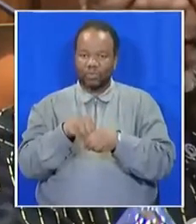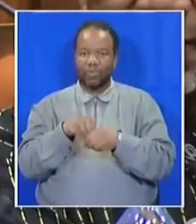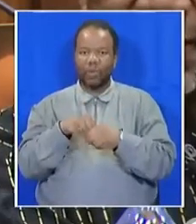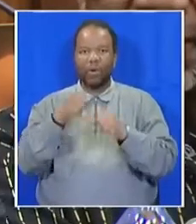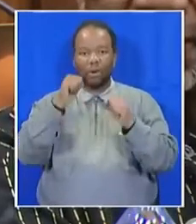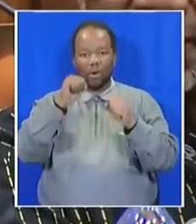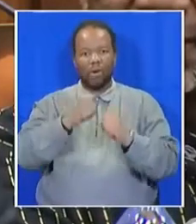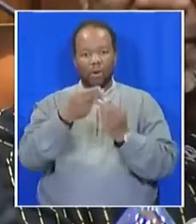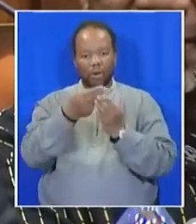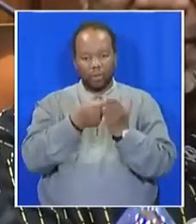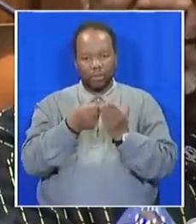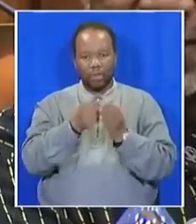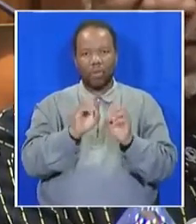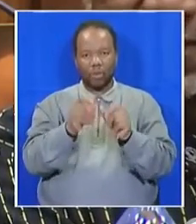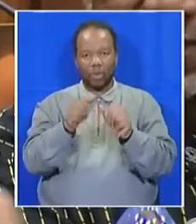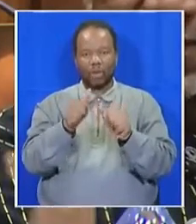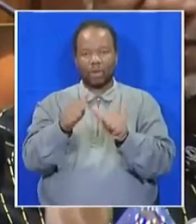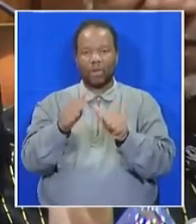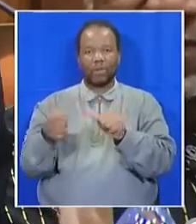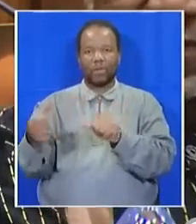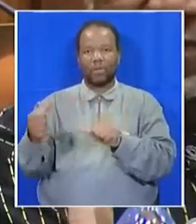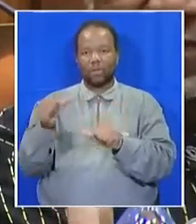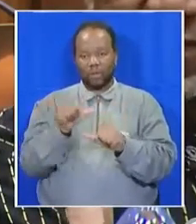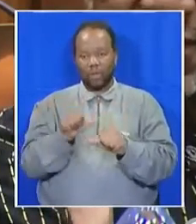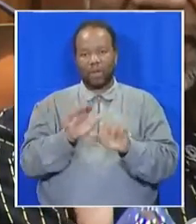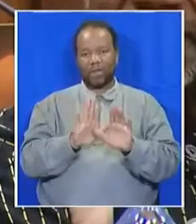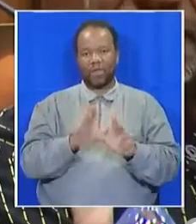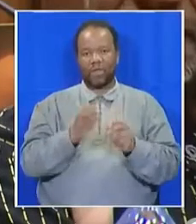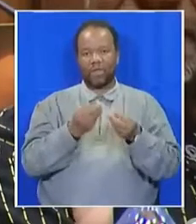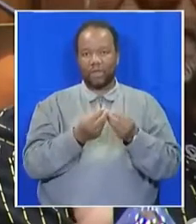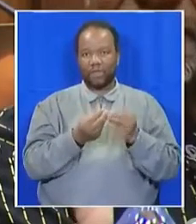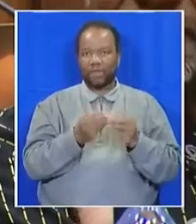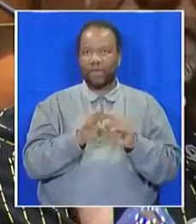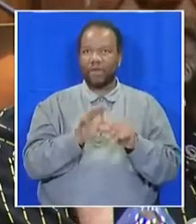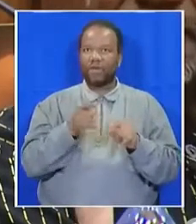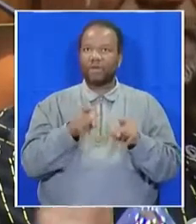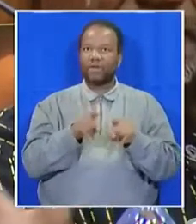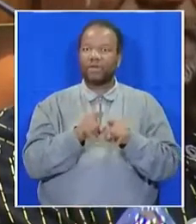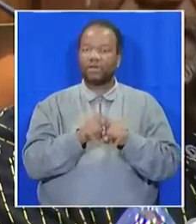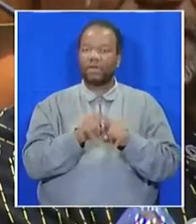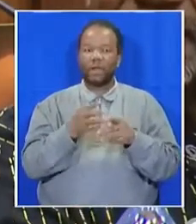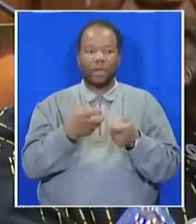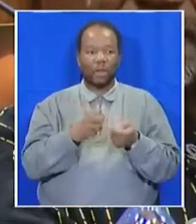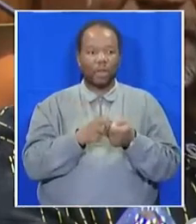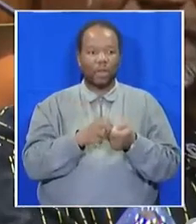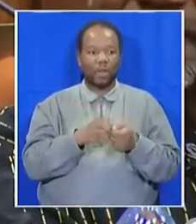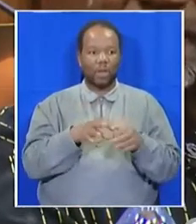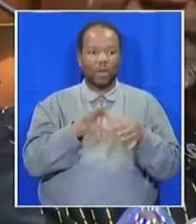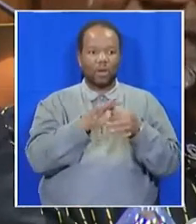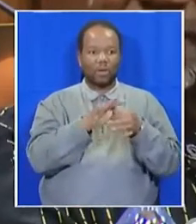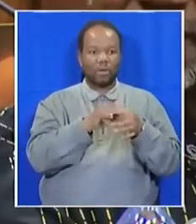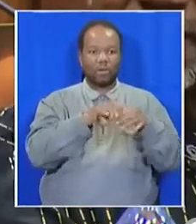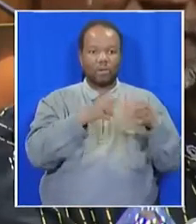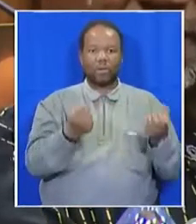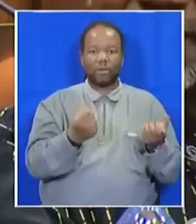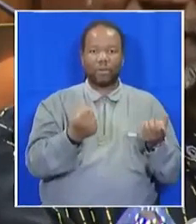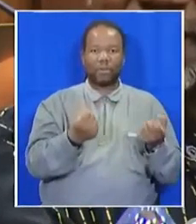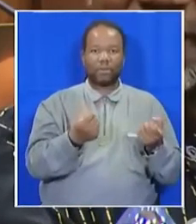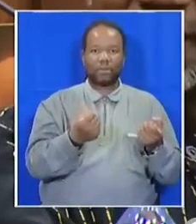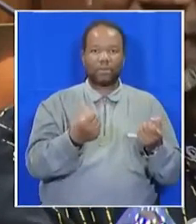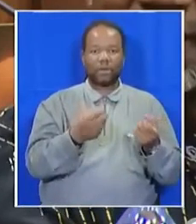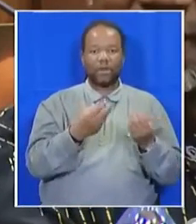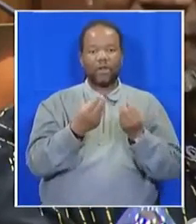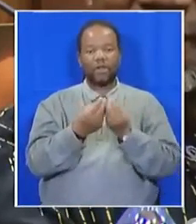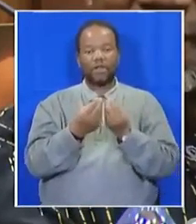Getting the wheels back on track, fixing the walls that had been broken, Rulph and Cyril were occupied.